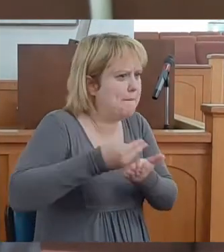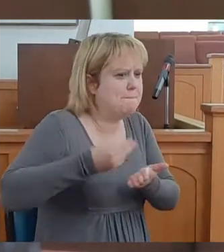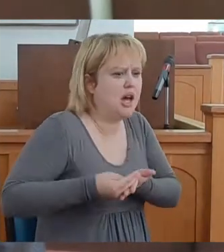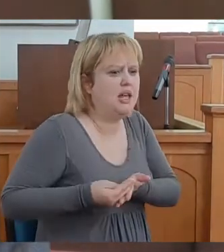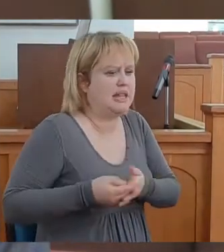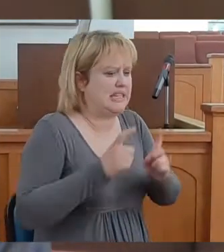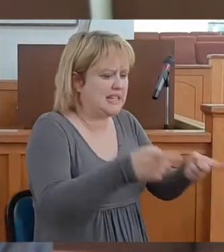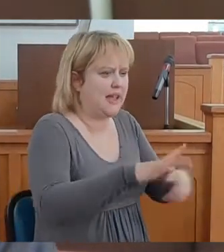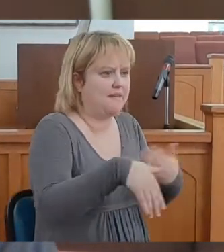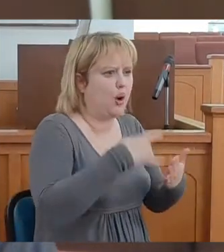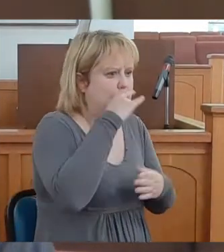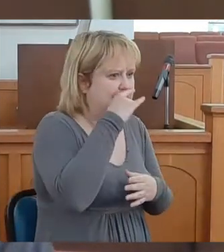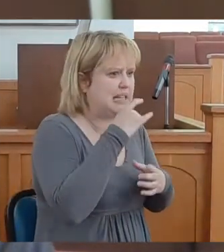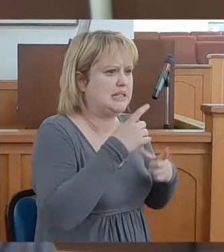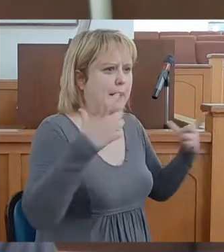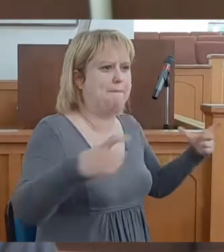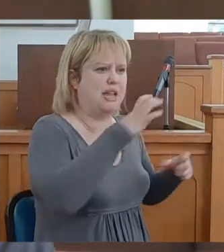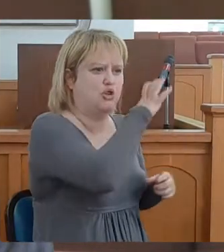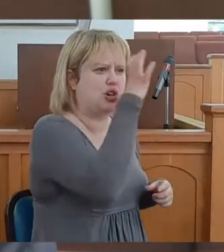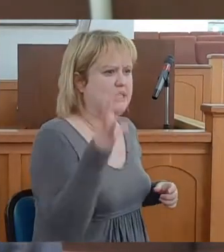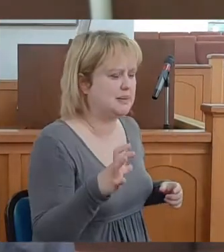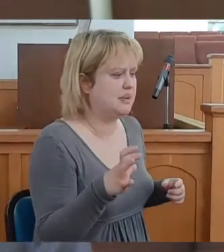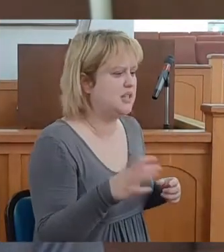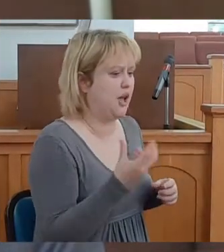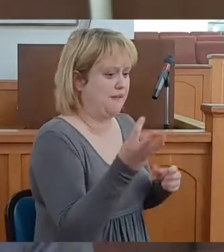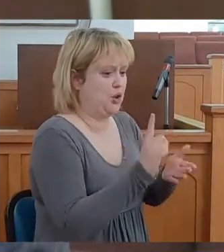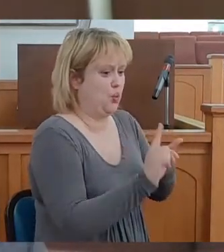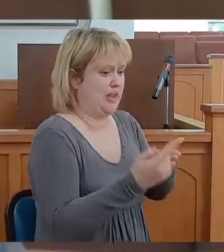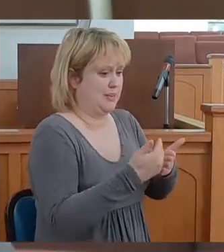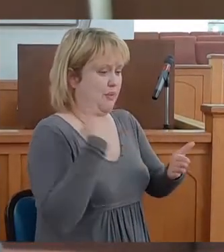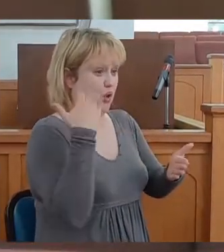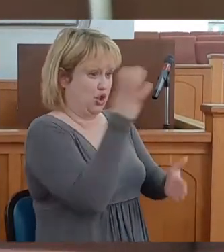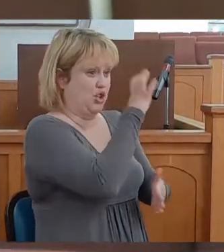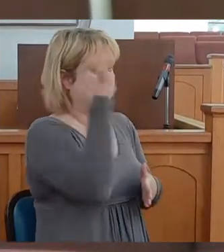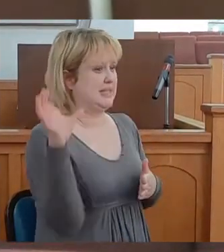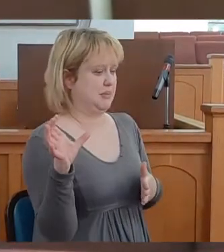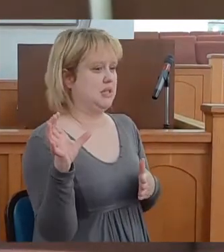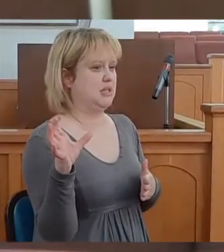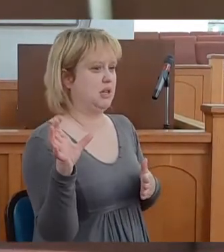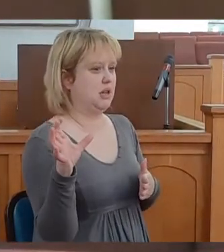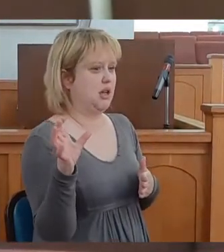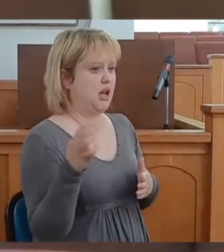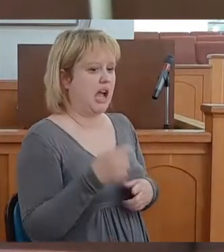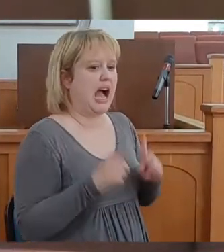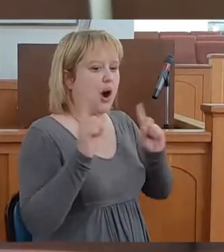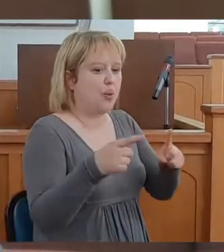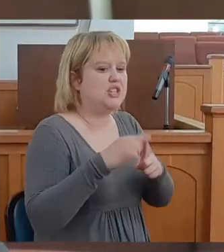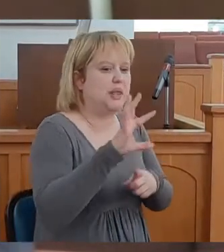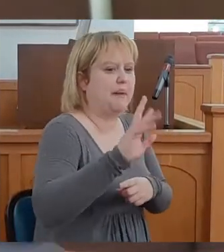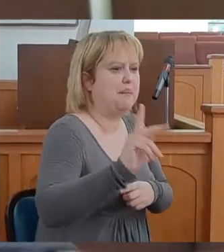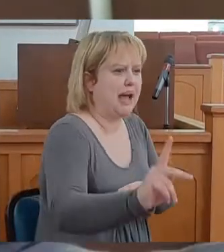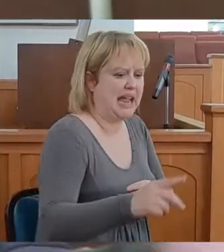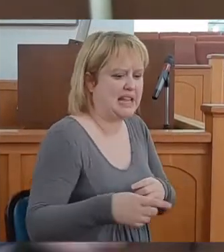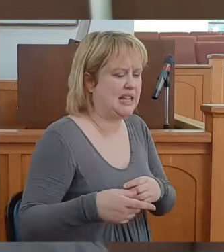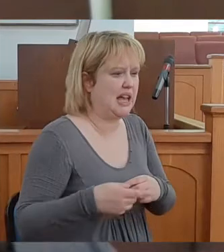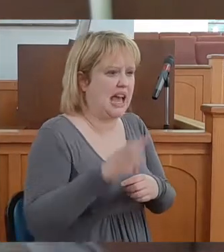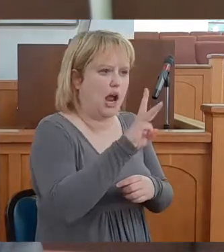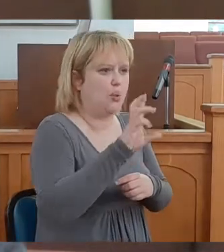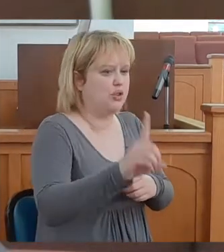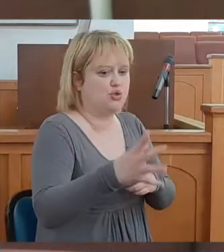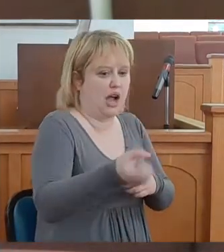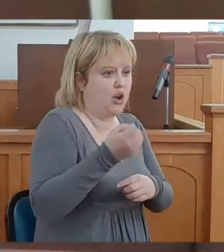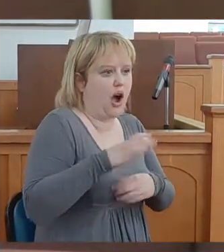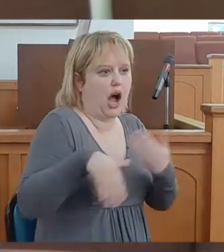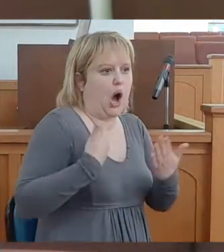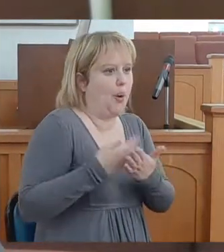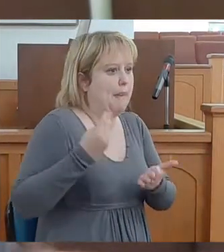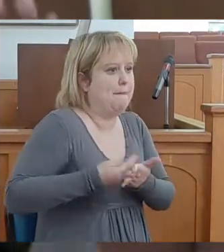give our kids a big Christmas. A few weeks before Christmas, I went to the bank and I withdrew all of my children